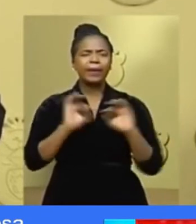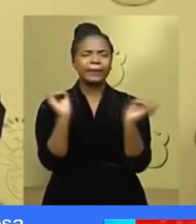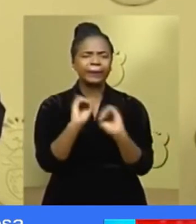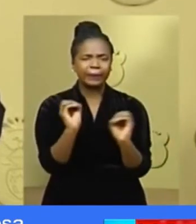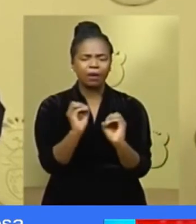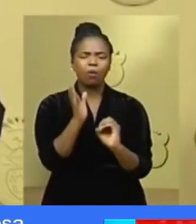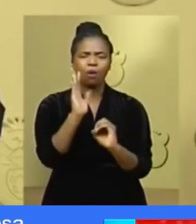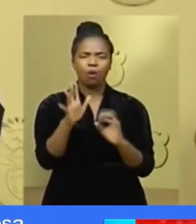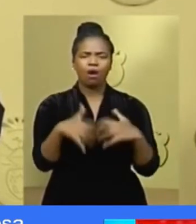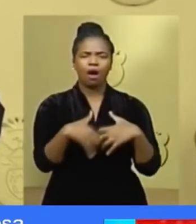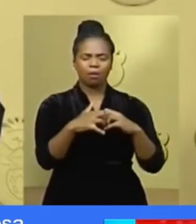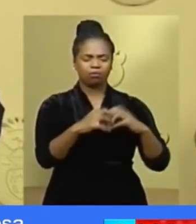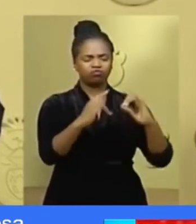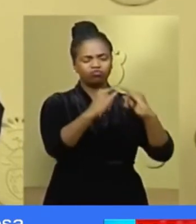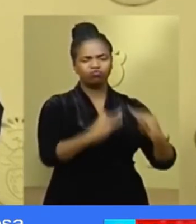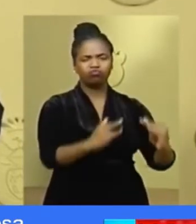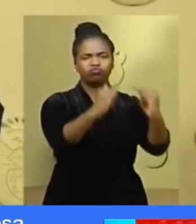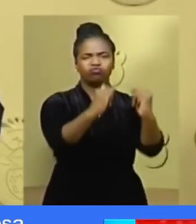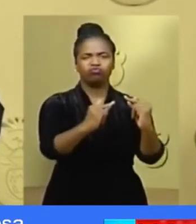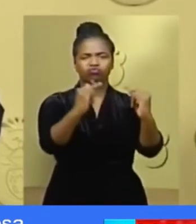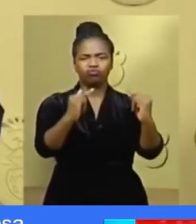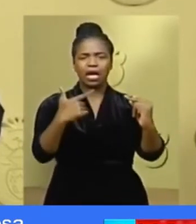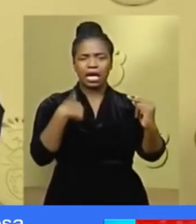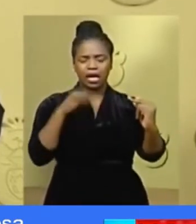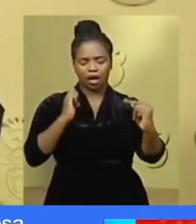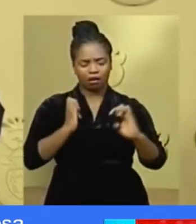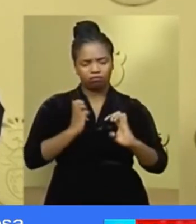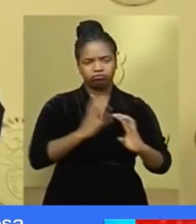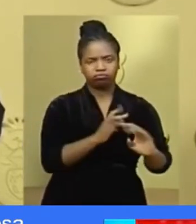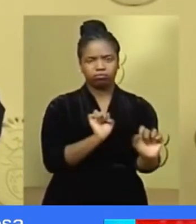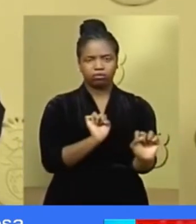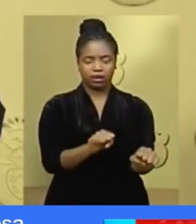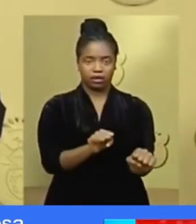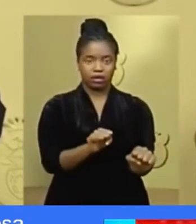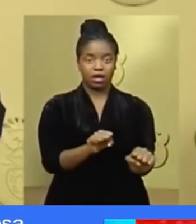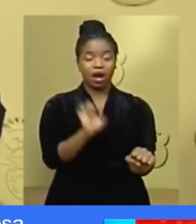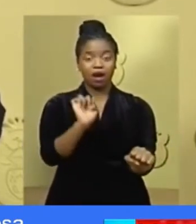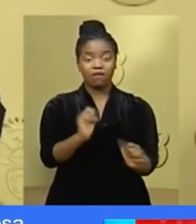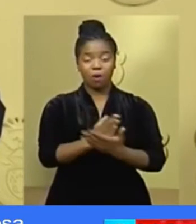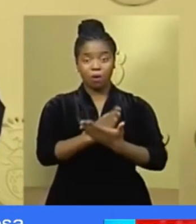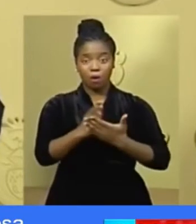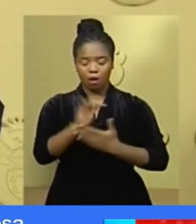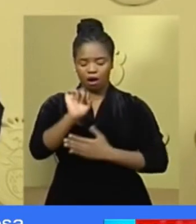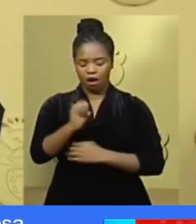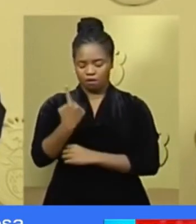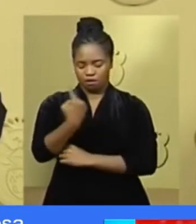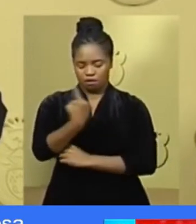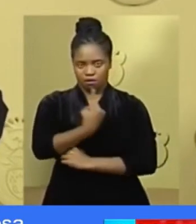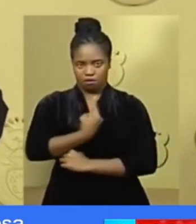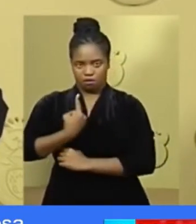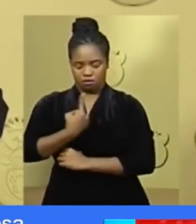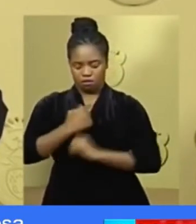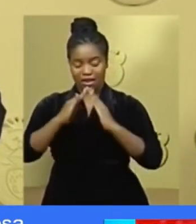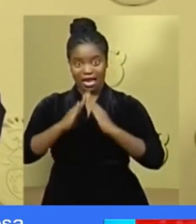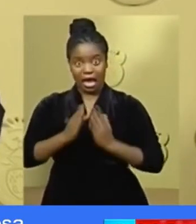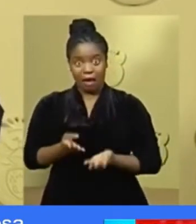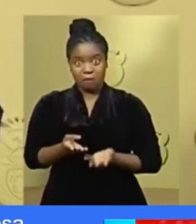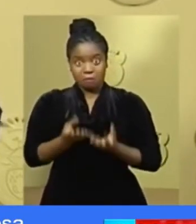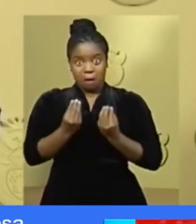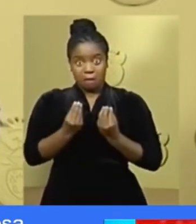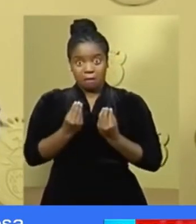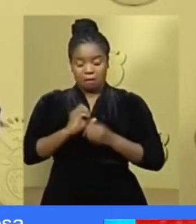sites are also being identified for quarantine and self-isolation for people